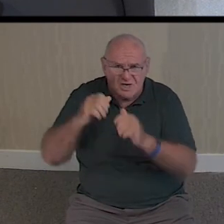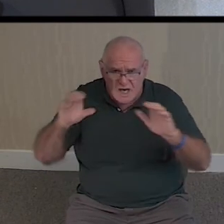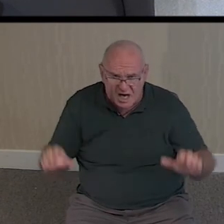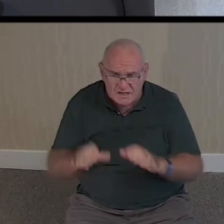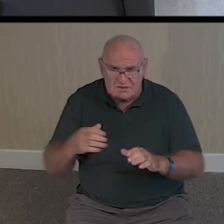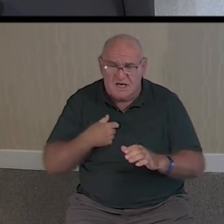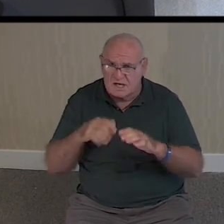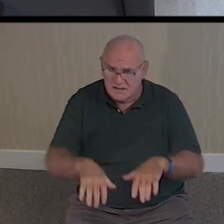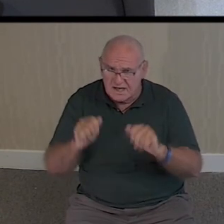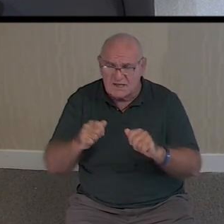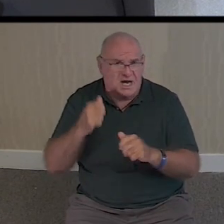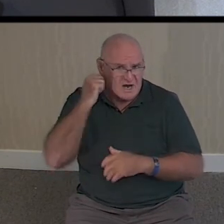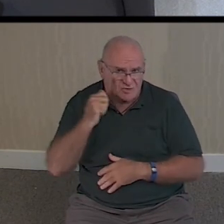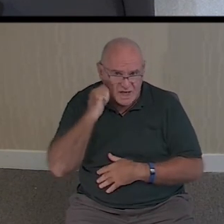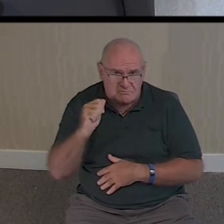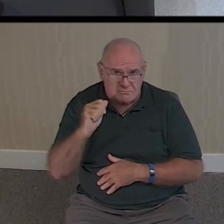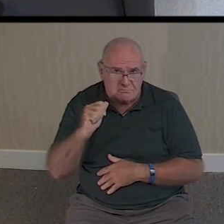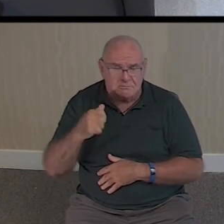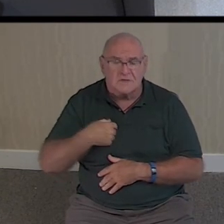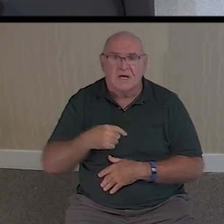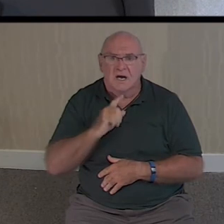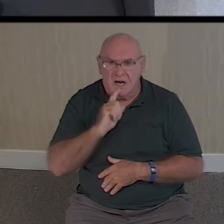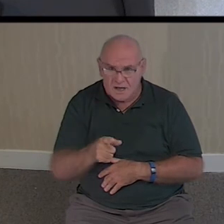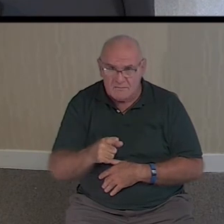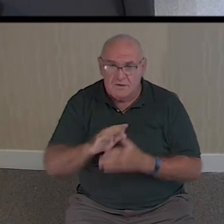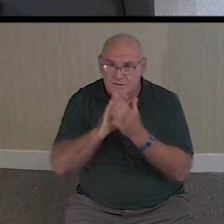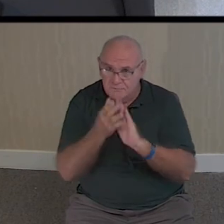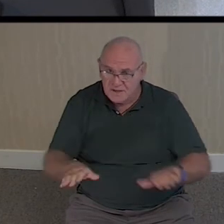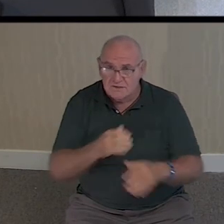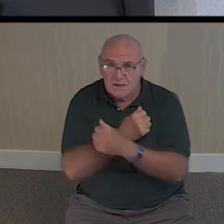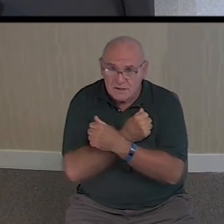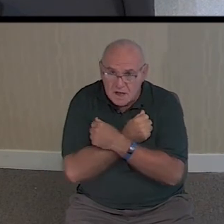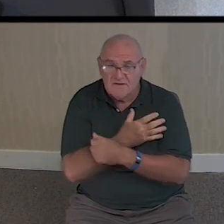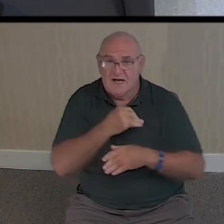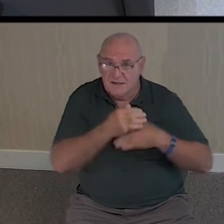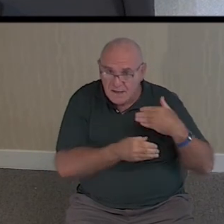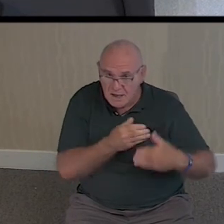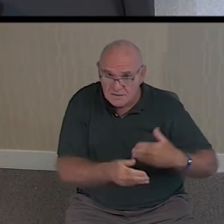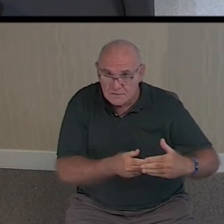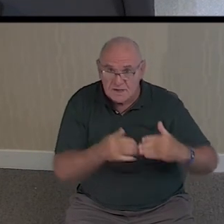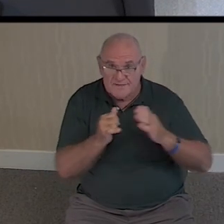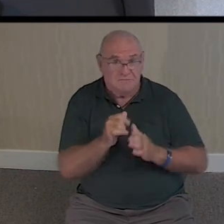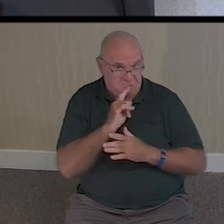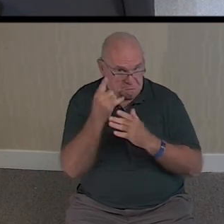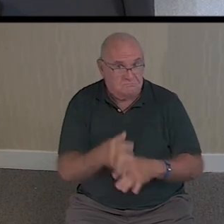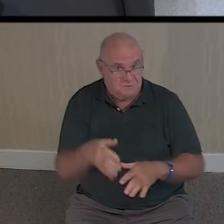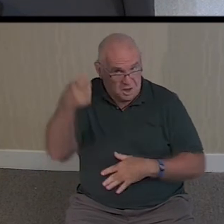take every day. I am the peace, love, and kindness that is God.